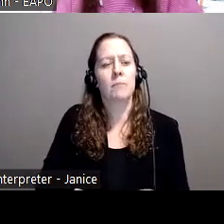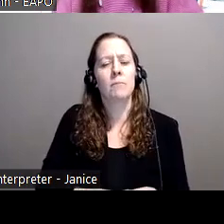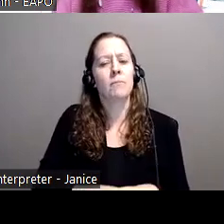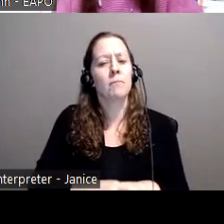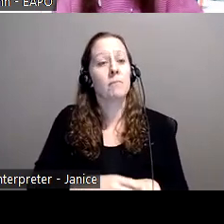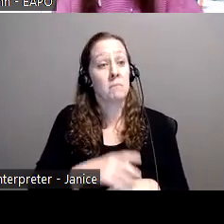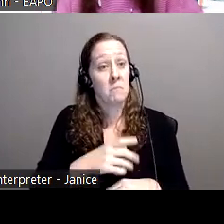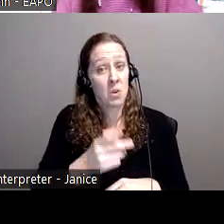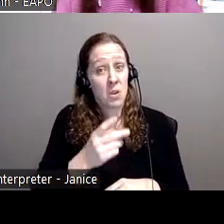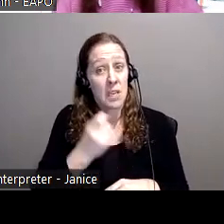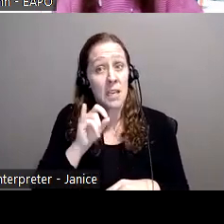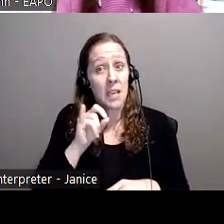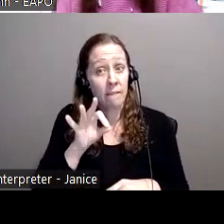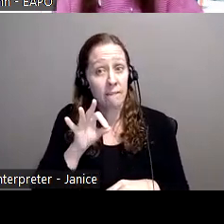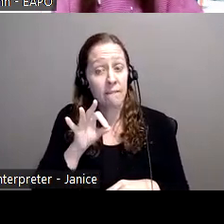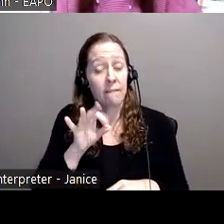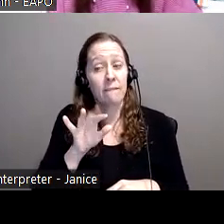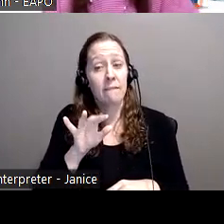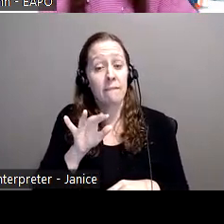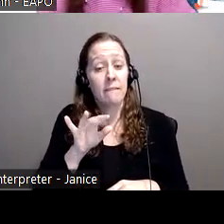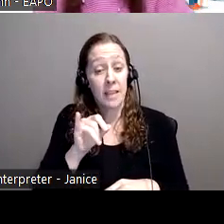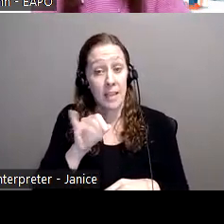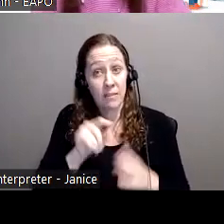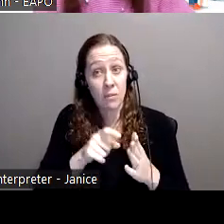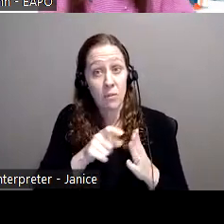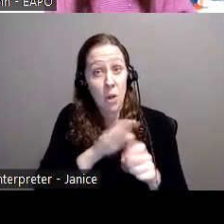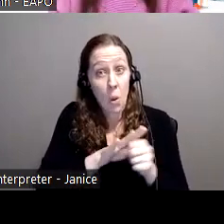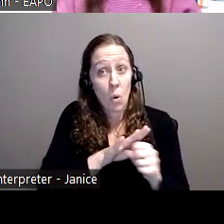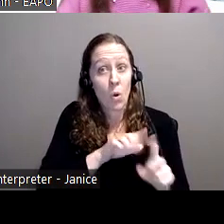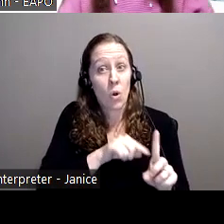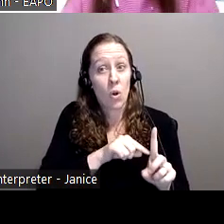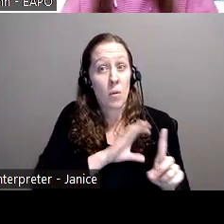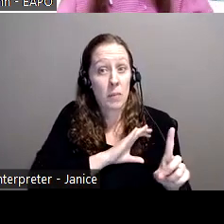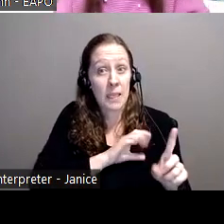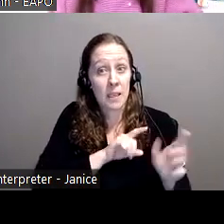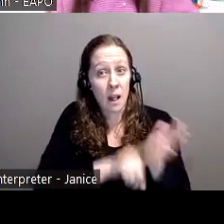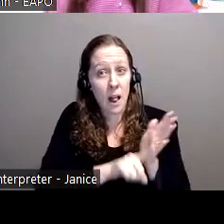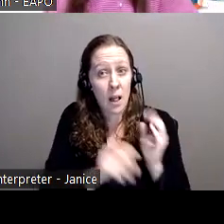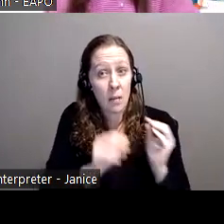talk to each other if it's further investigated at the local level? Or how does that process work?